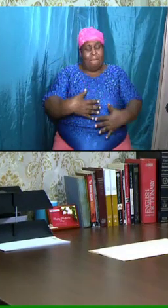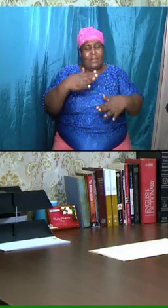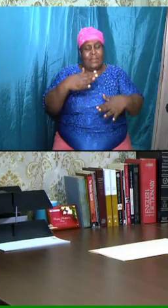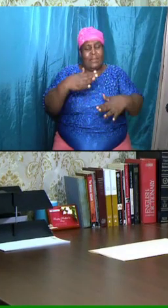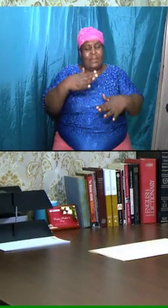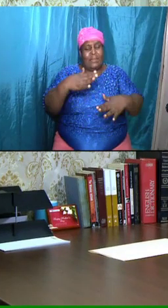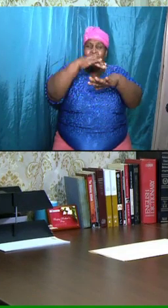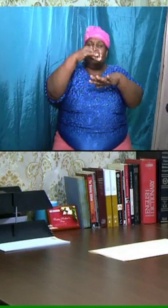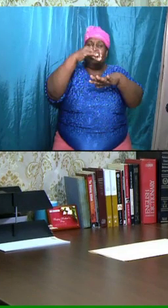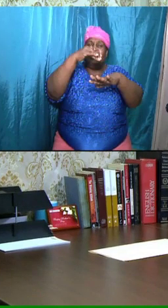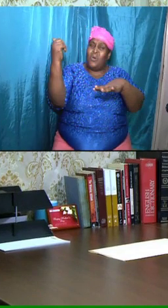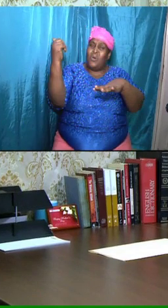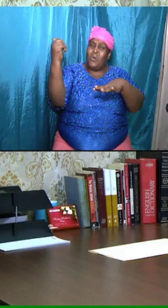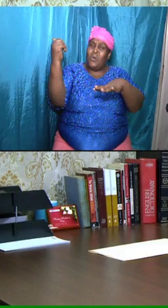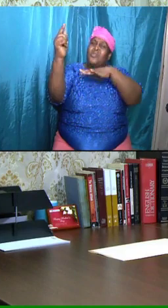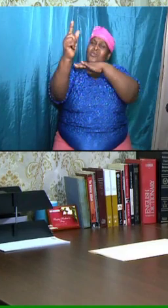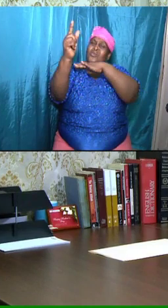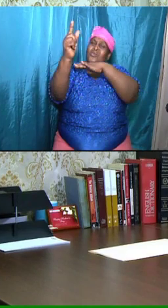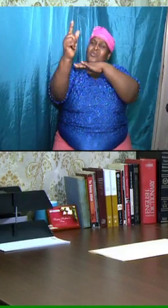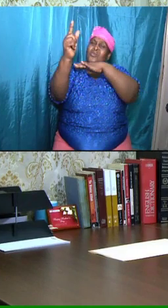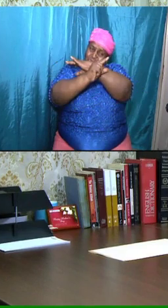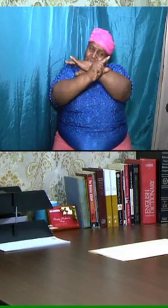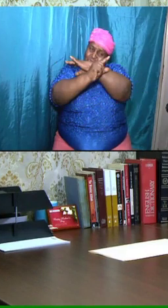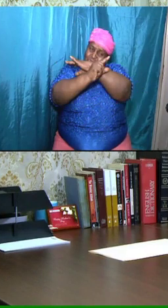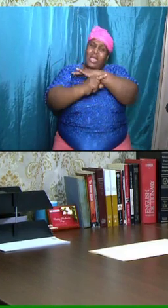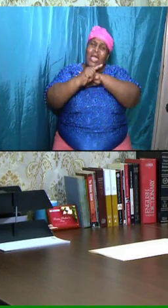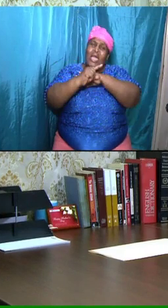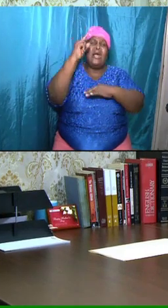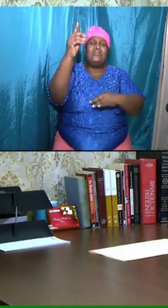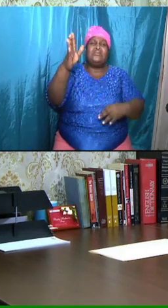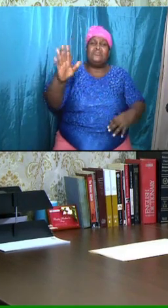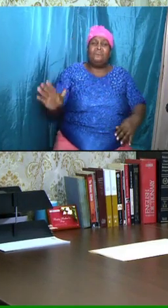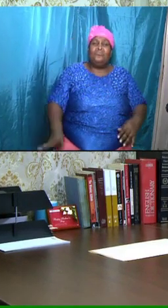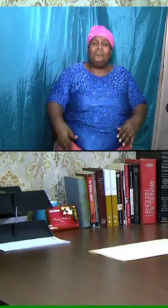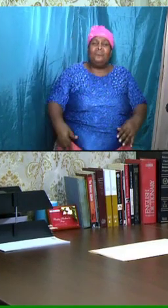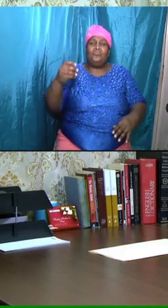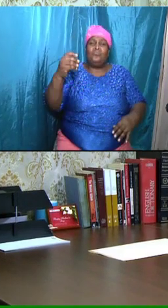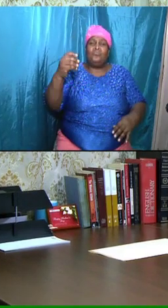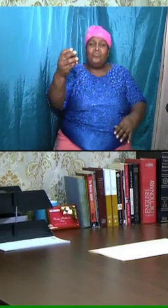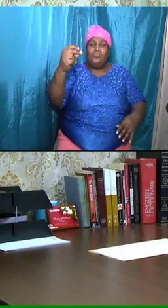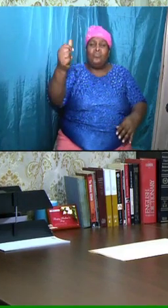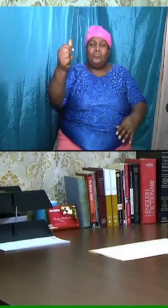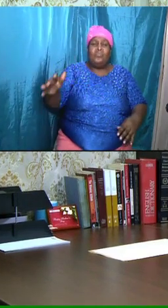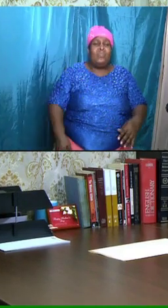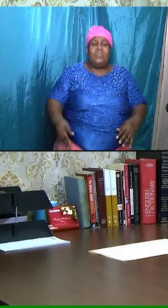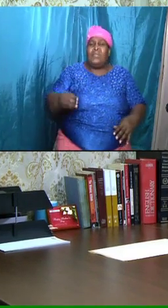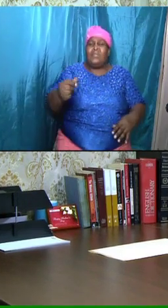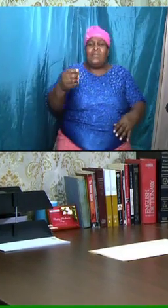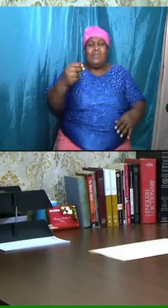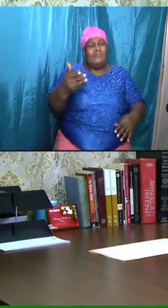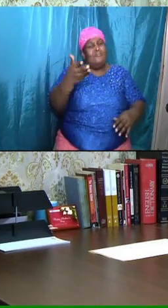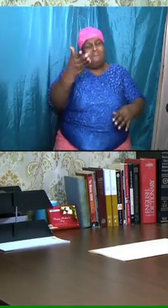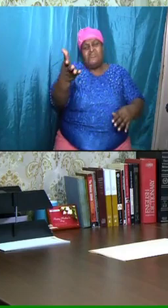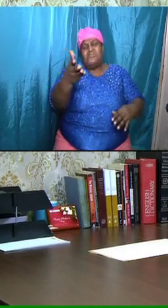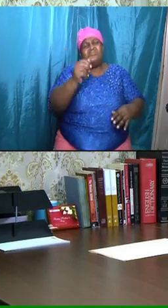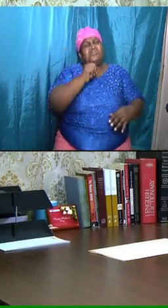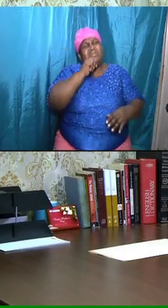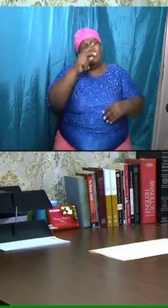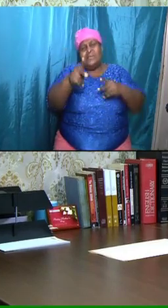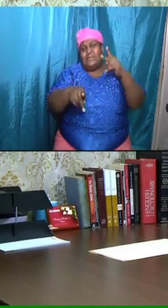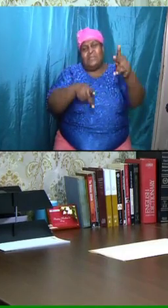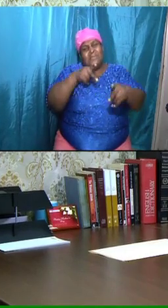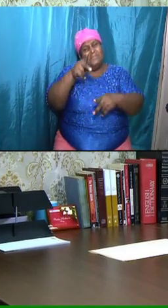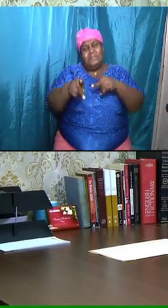Gentiles, dogs, those that were not a people, those that were not